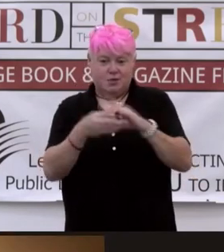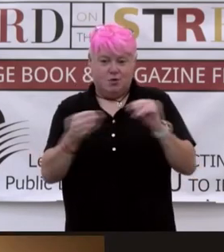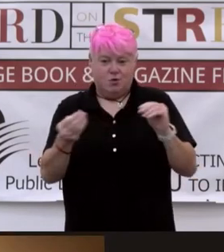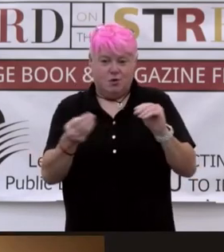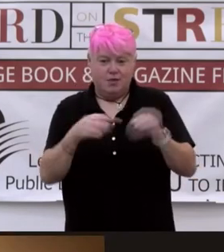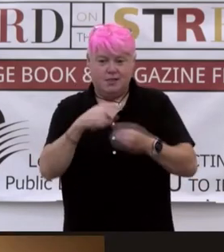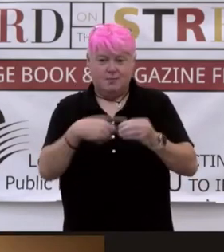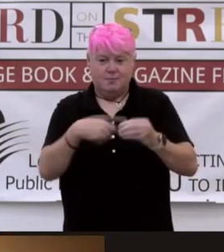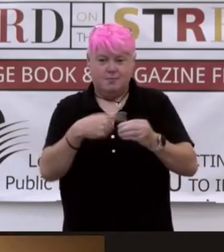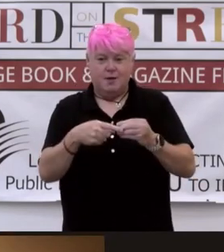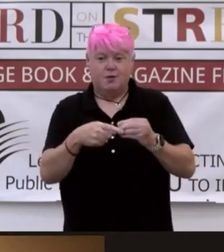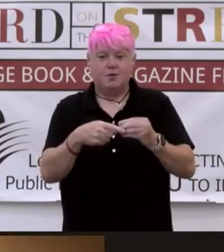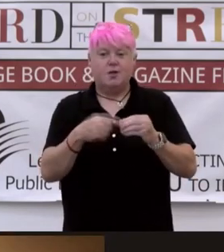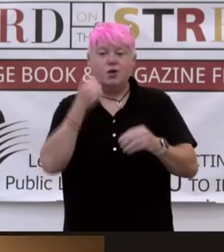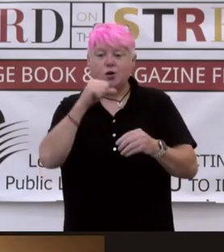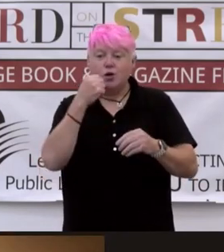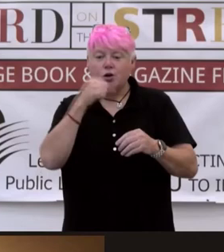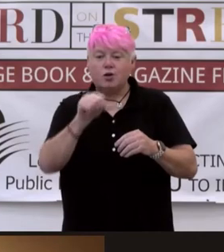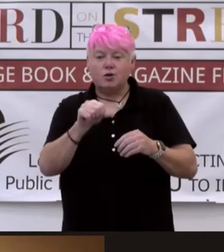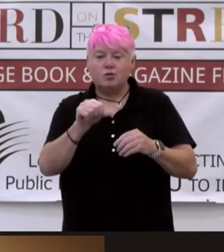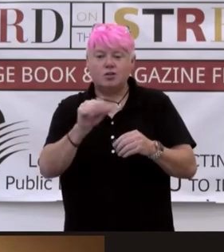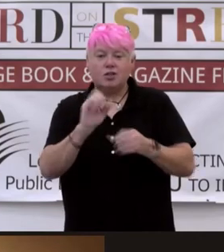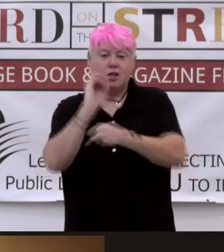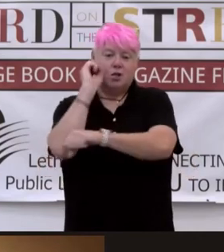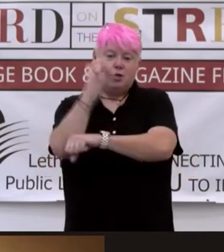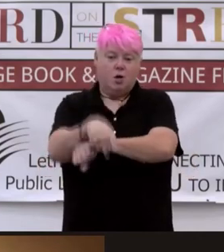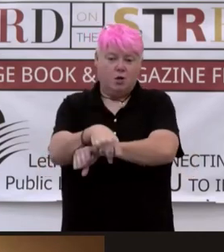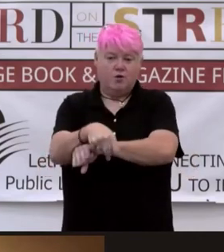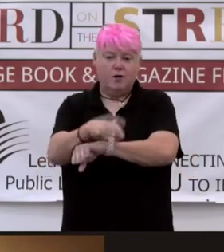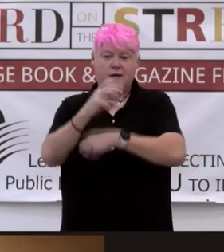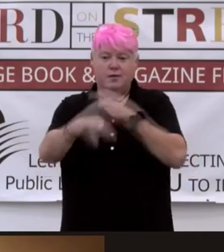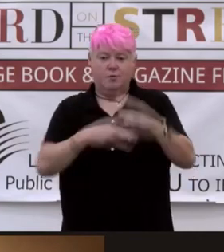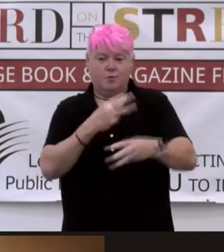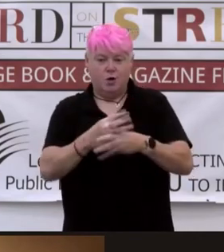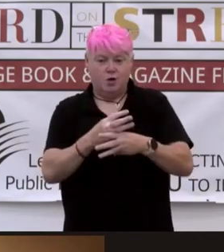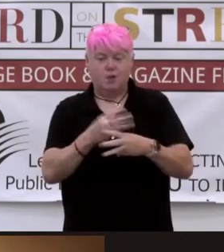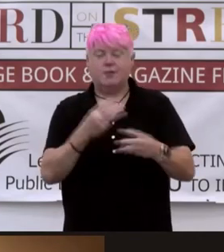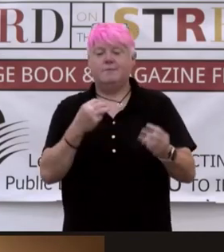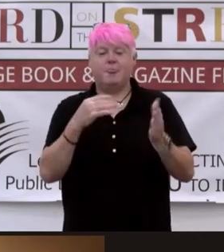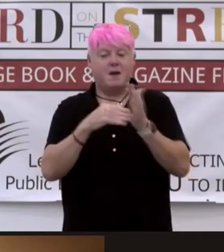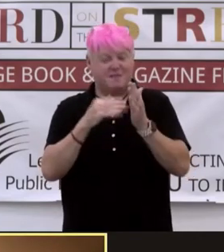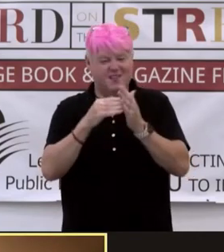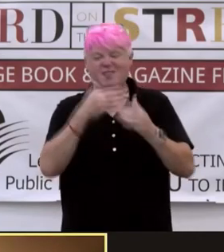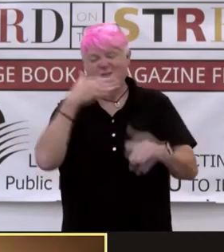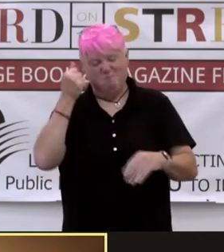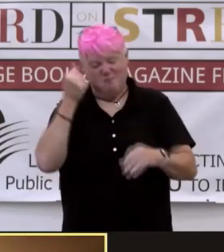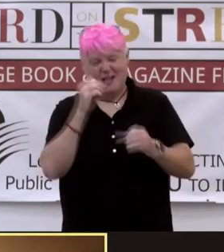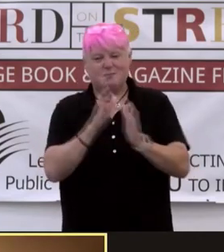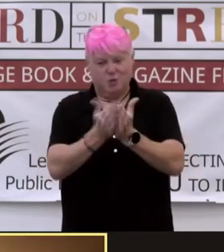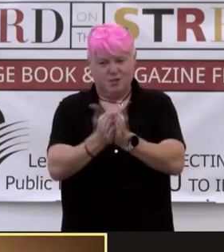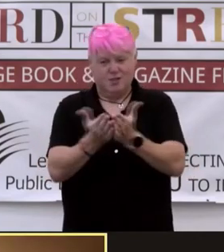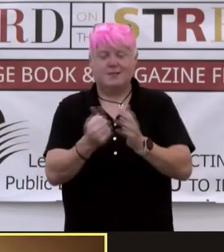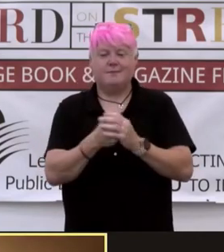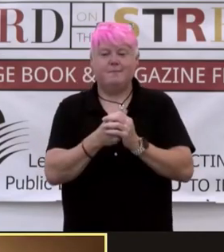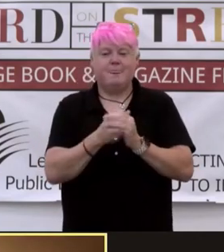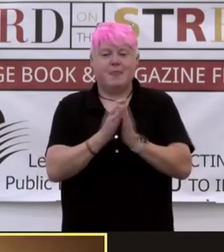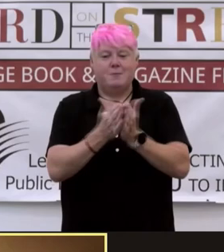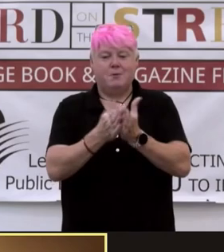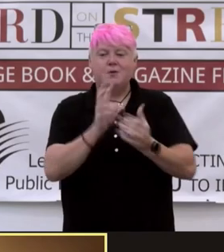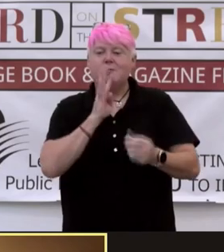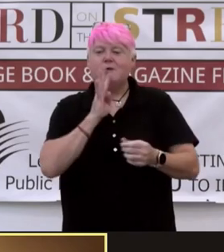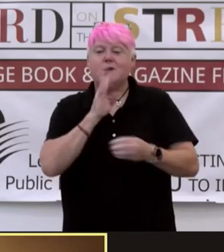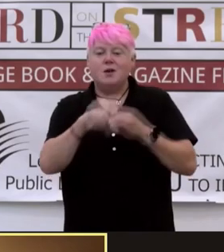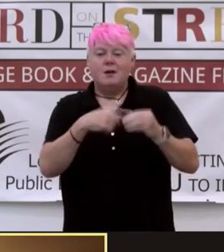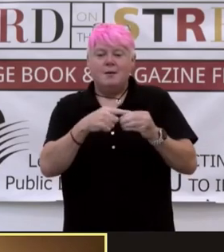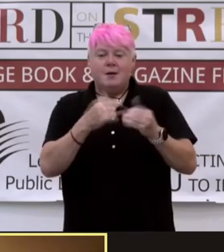the world, which is awesome, and always, or often, anyhow, the best type of book. The book you're going to be talking about today